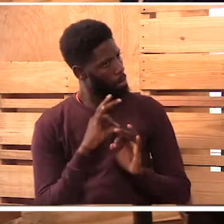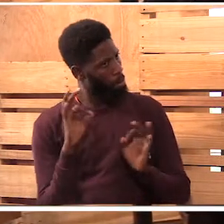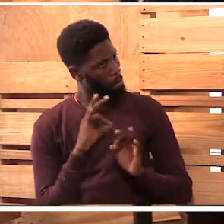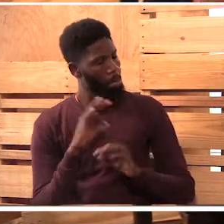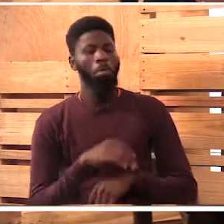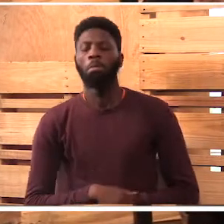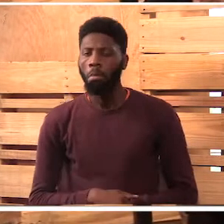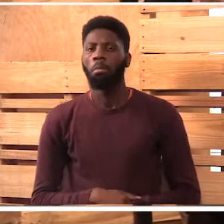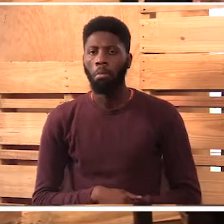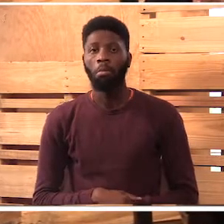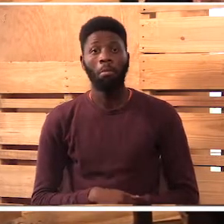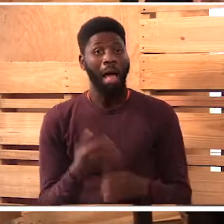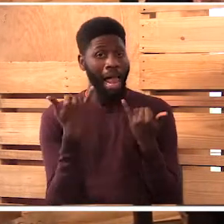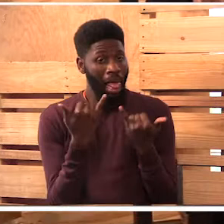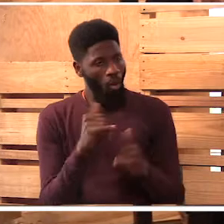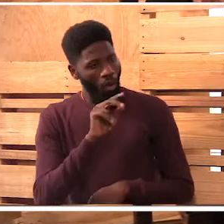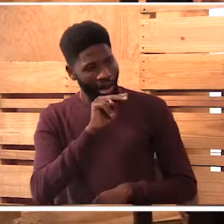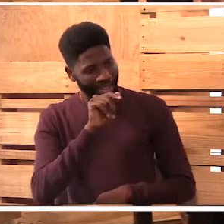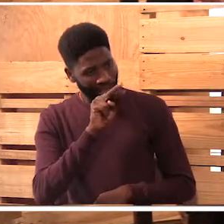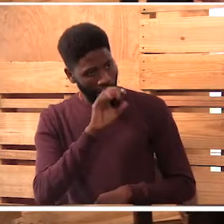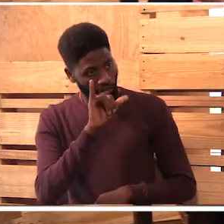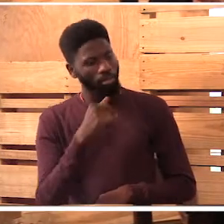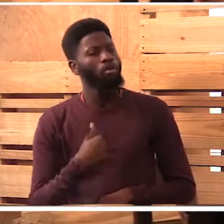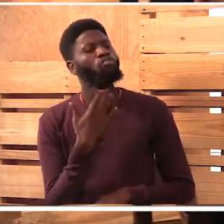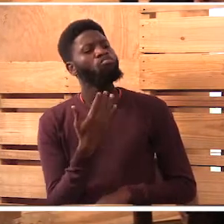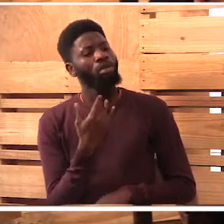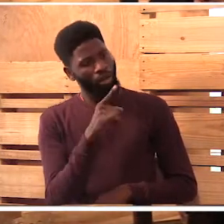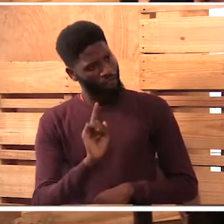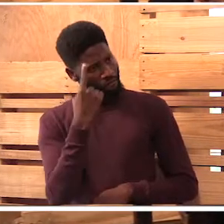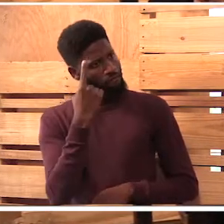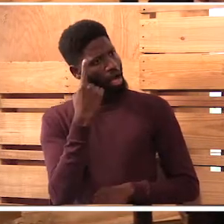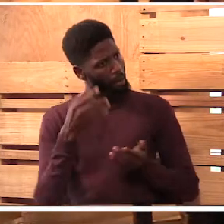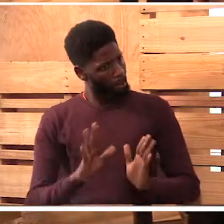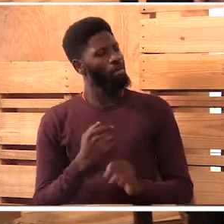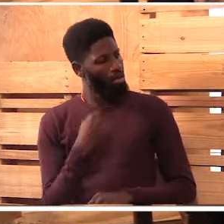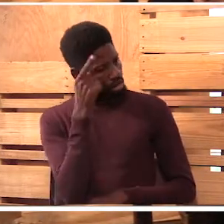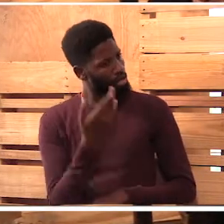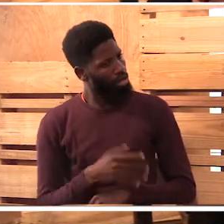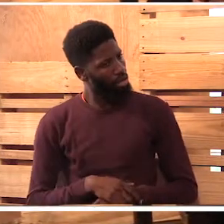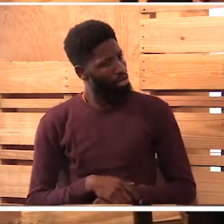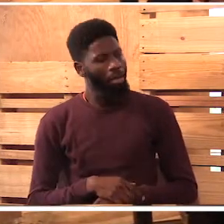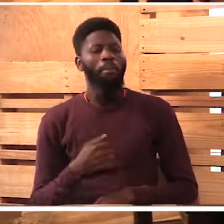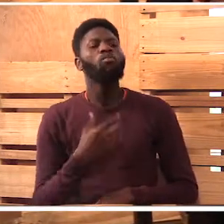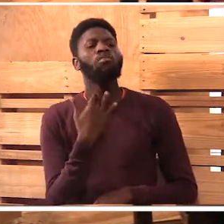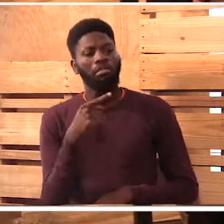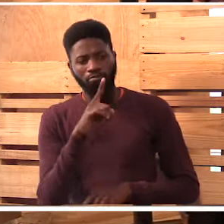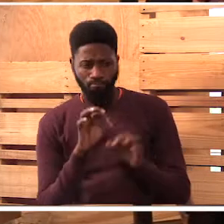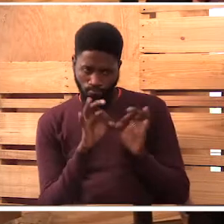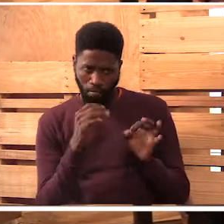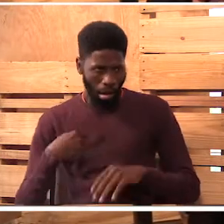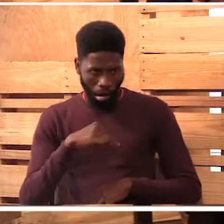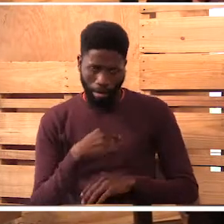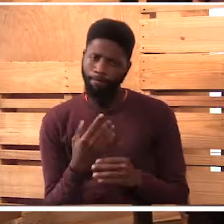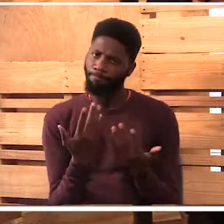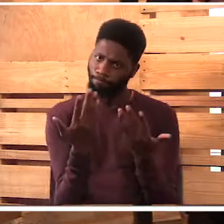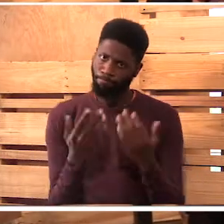Okay. Nancy, um, I'd want us, uh, you are the first one I understand. I would want you to tell us, uh,